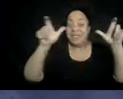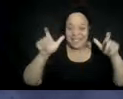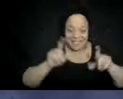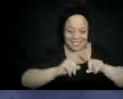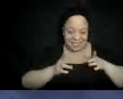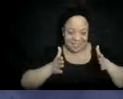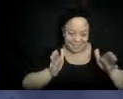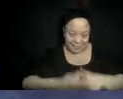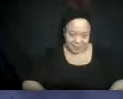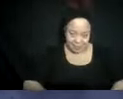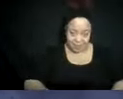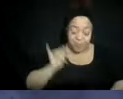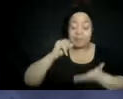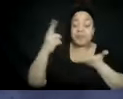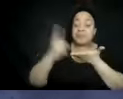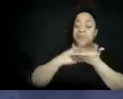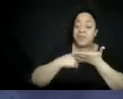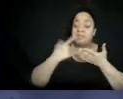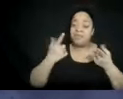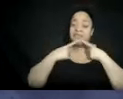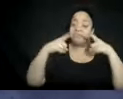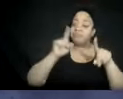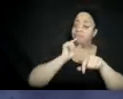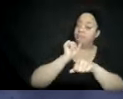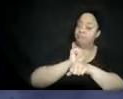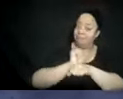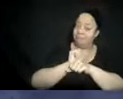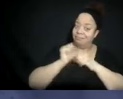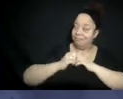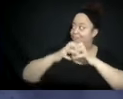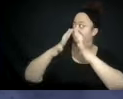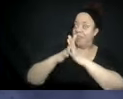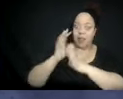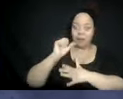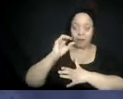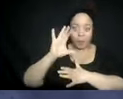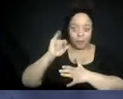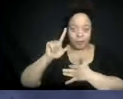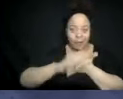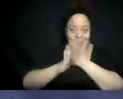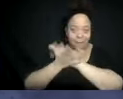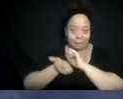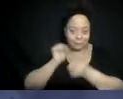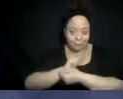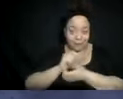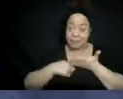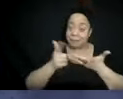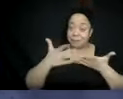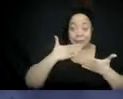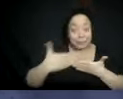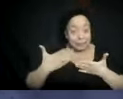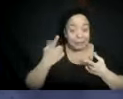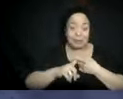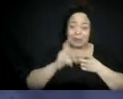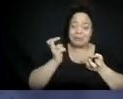linearly see and think of like progression, not that things happen in a progressive way necessarily. It's, you know, one step